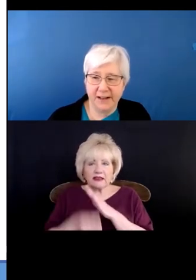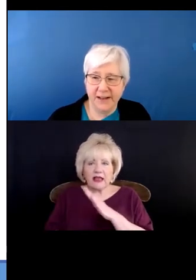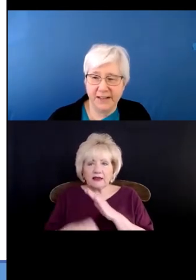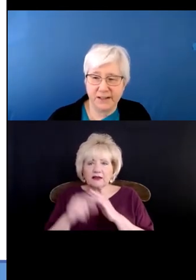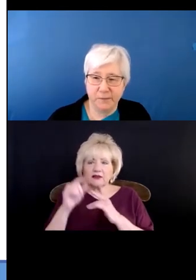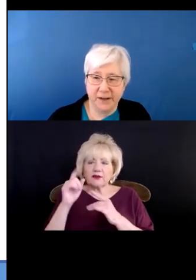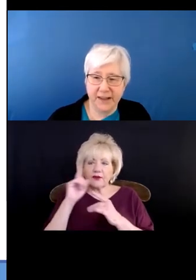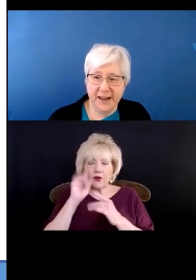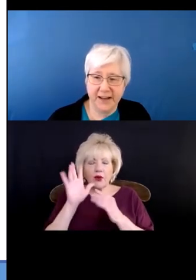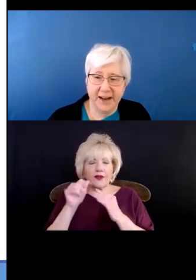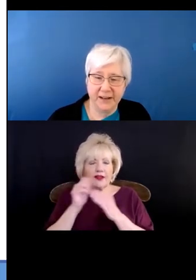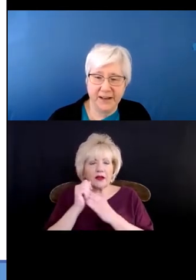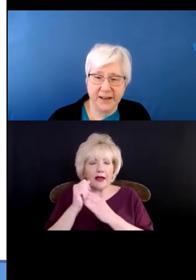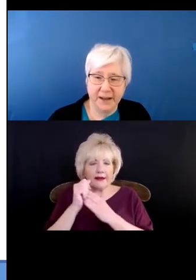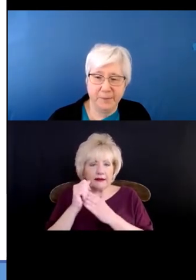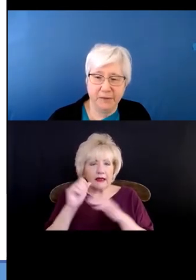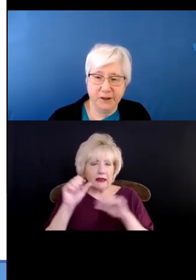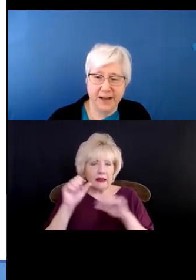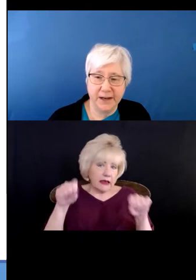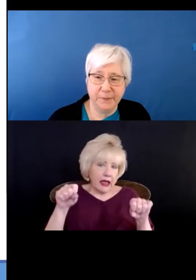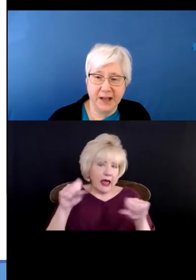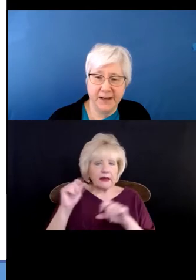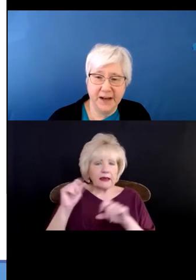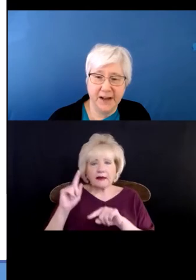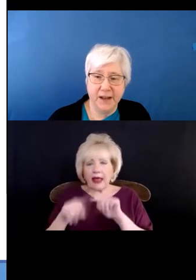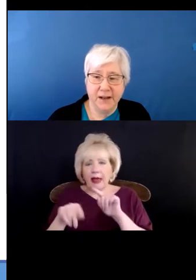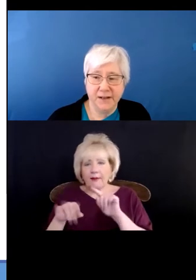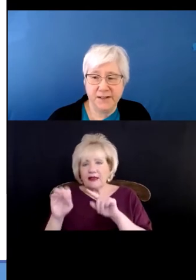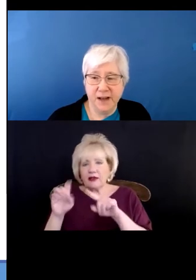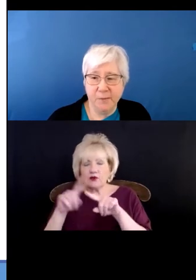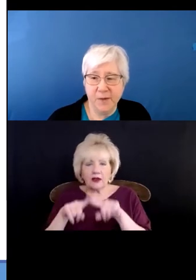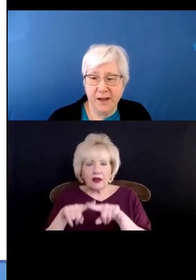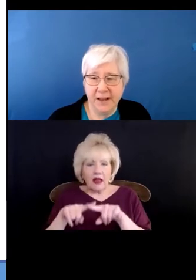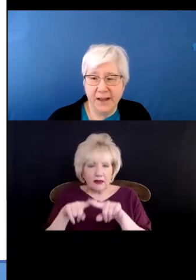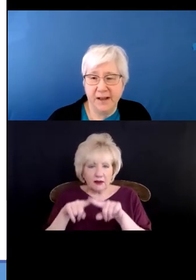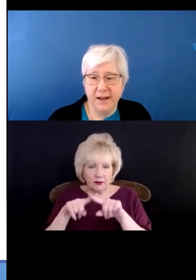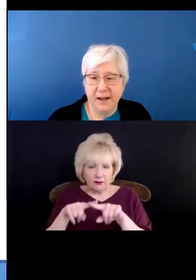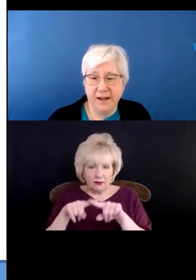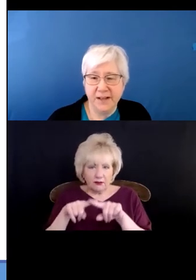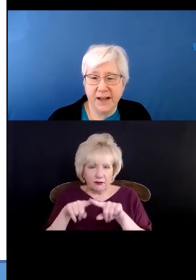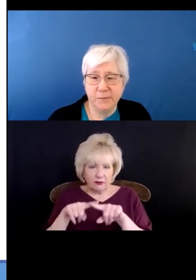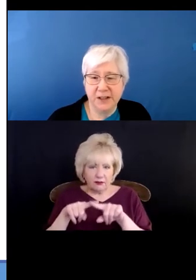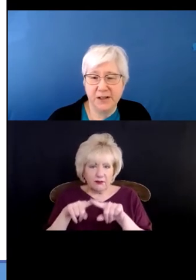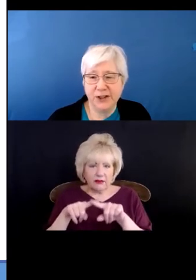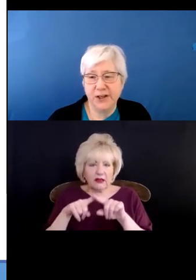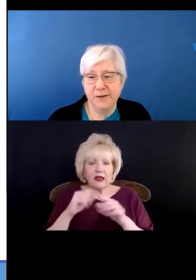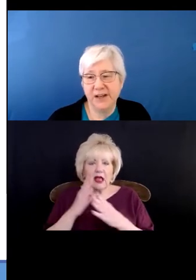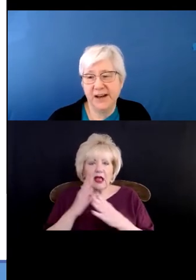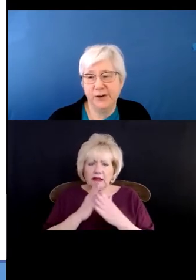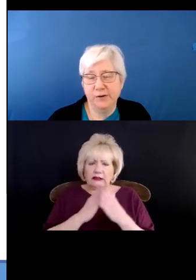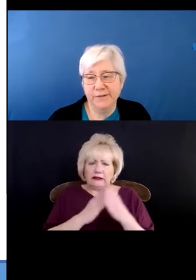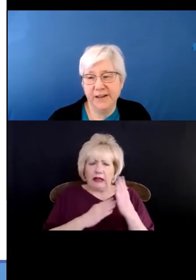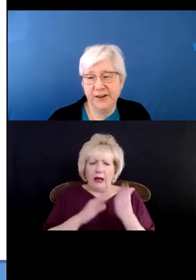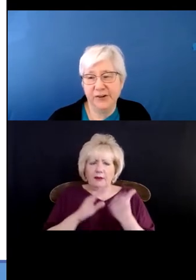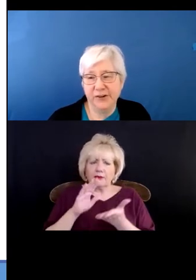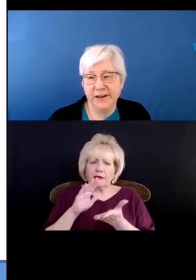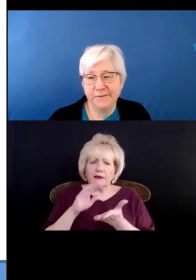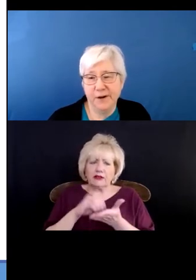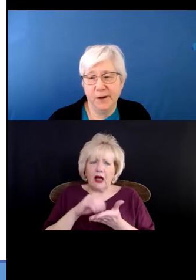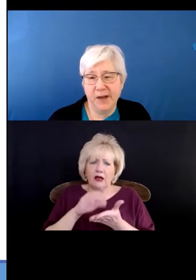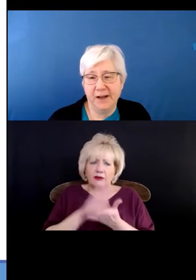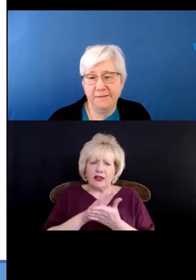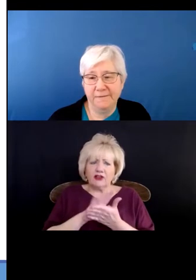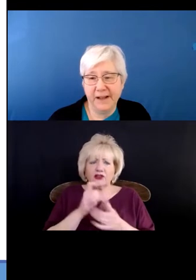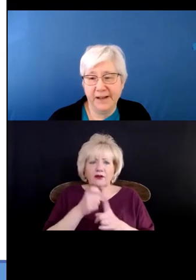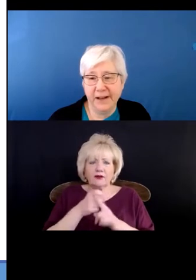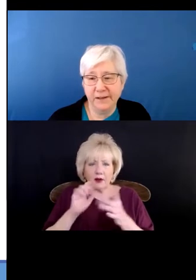guidance can and cannot be relied upon. Some documentation obtained over the internet is